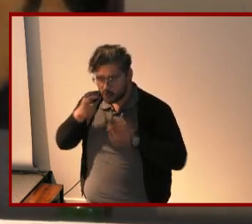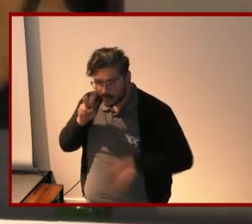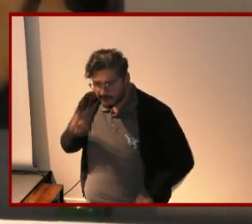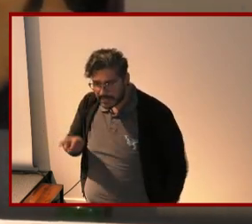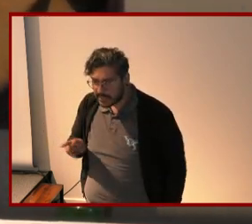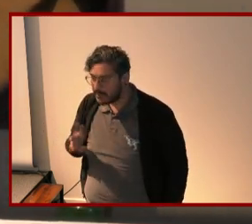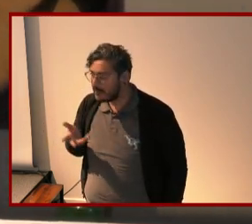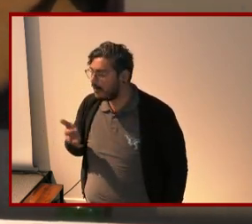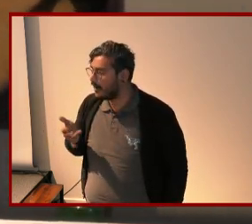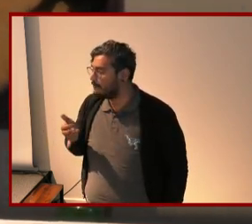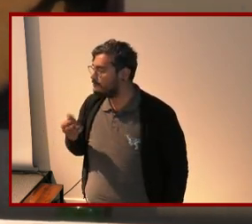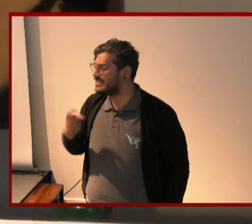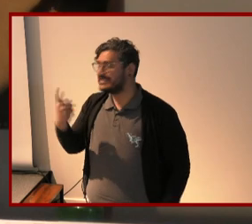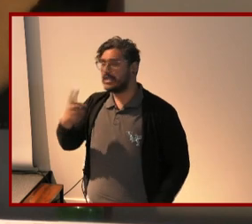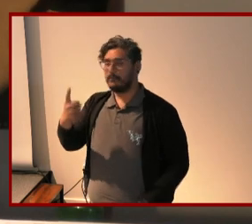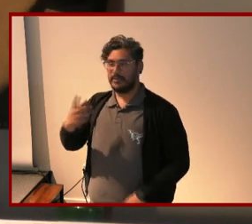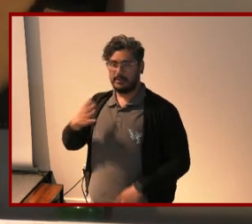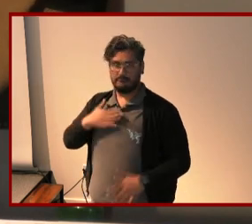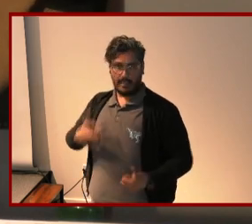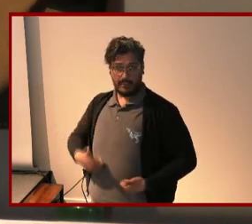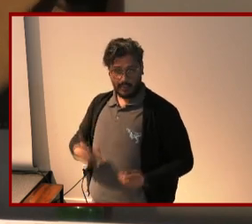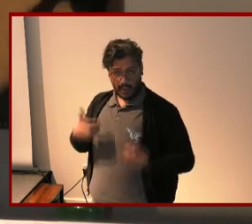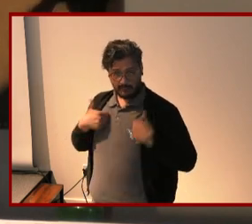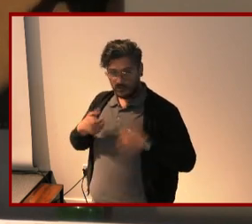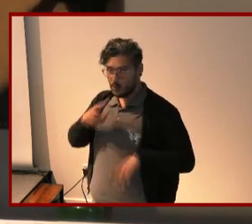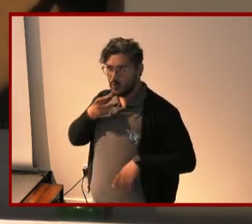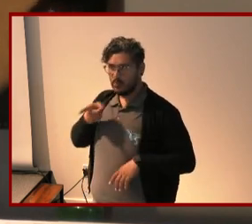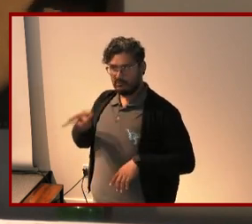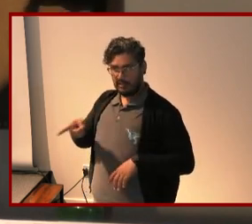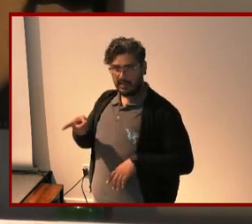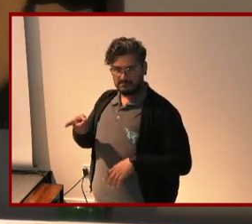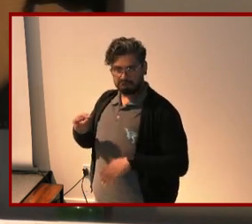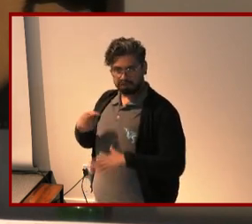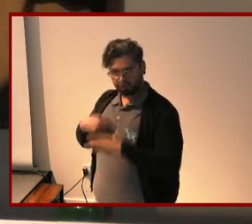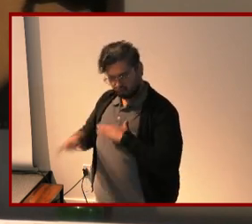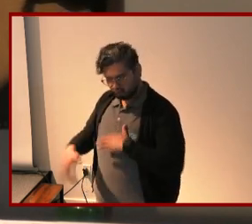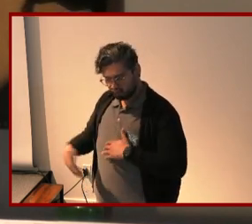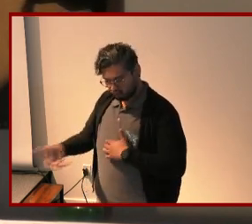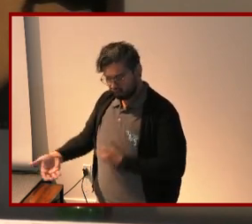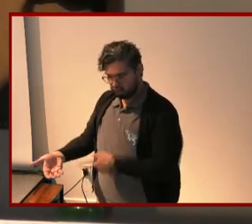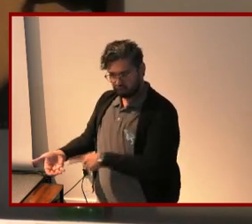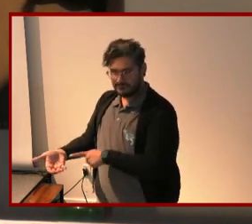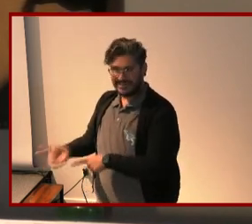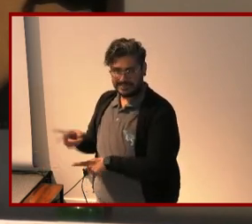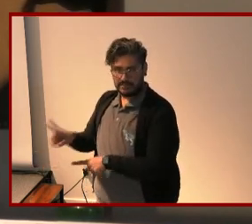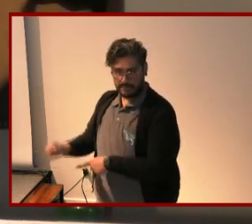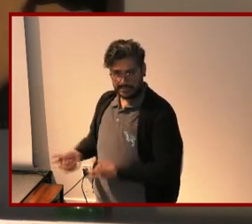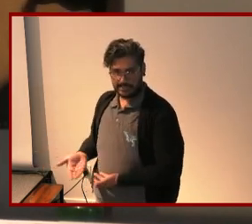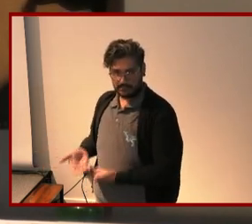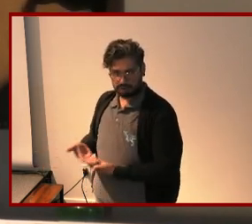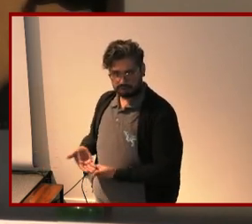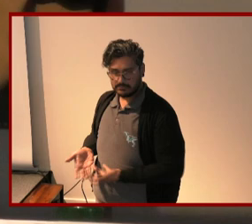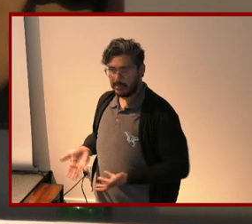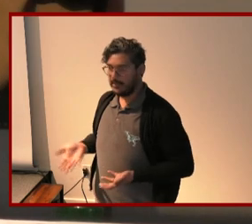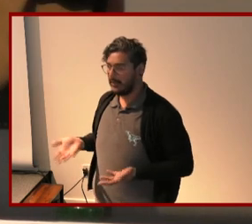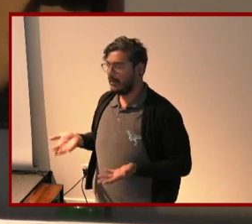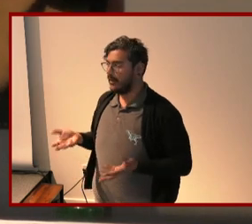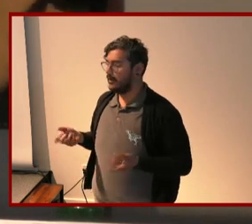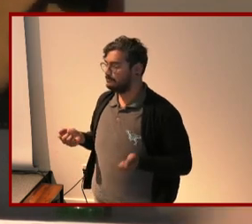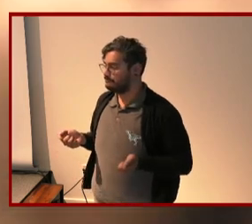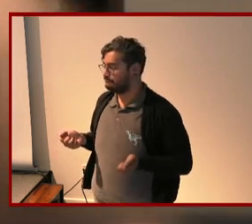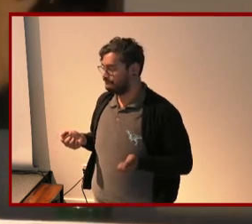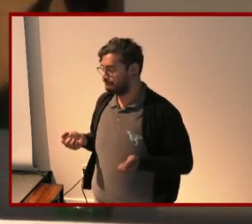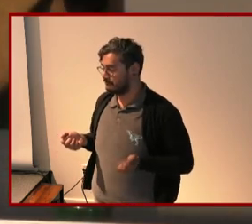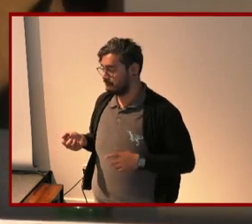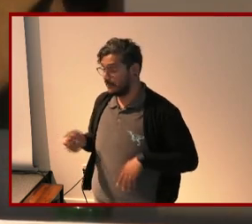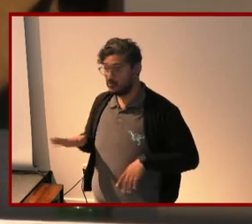uh someone in my life who had a child with a disability and um as their